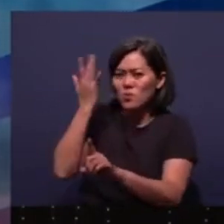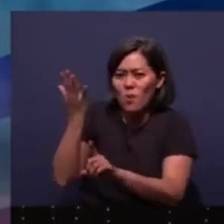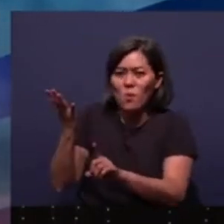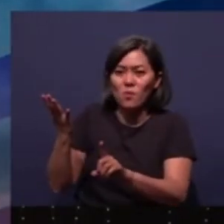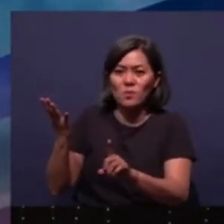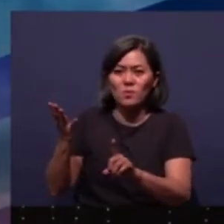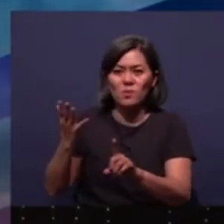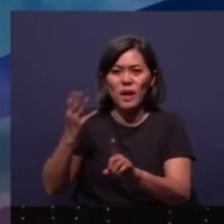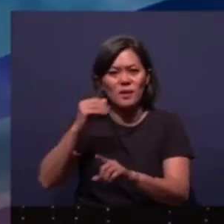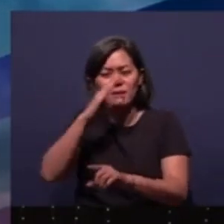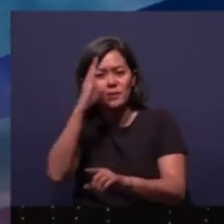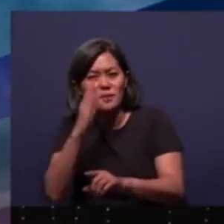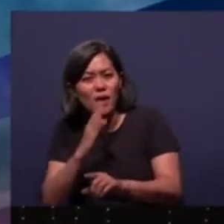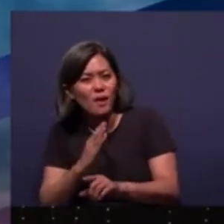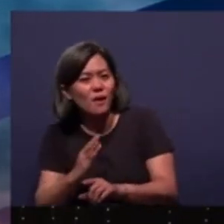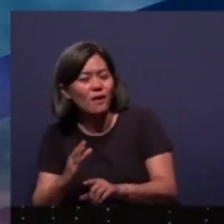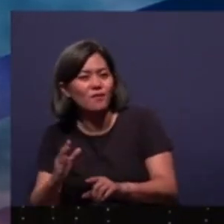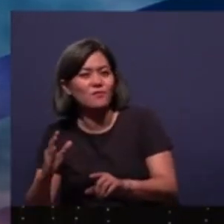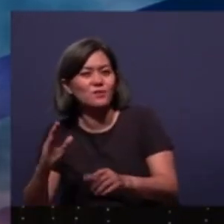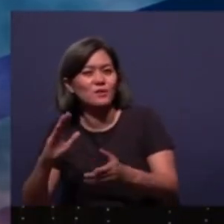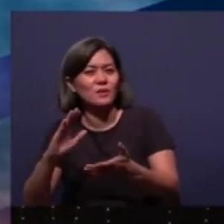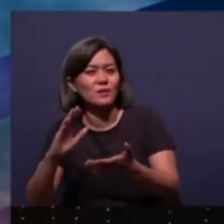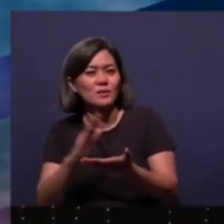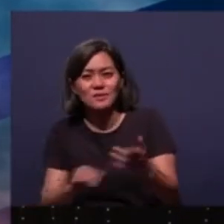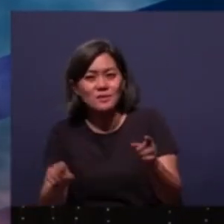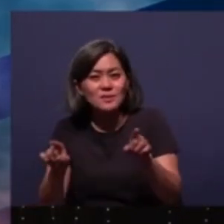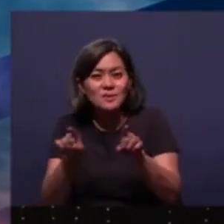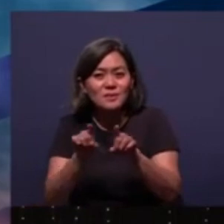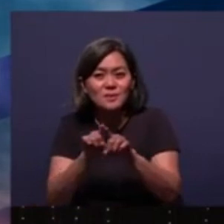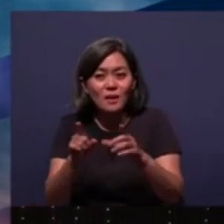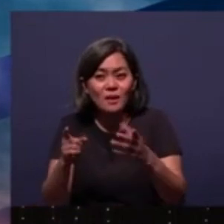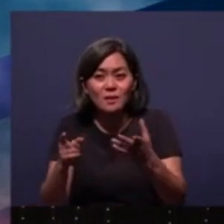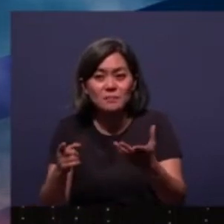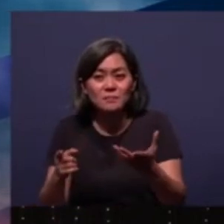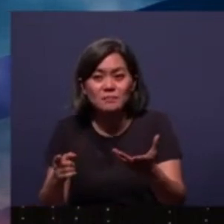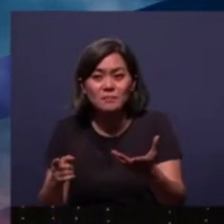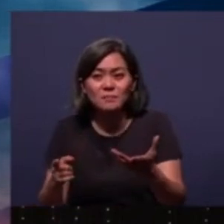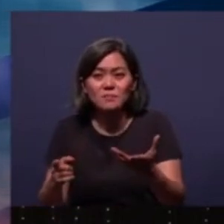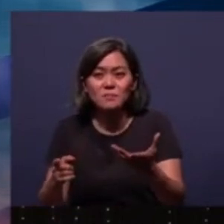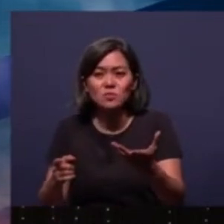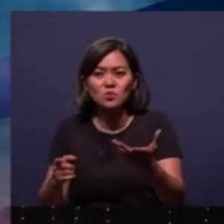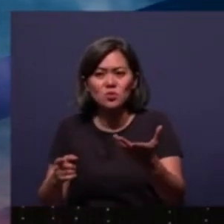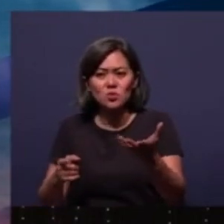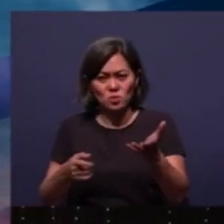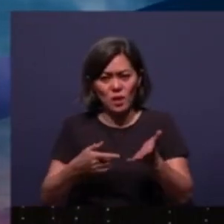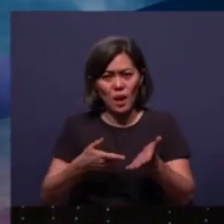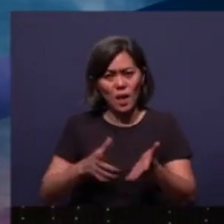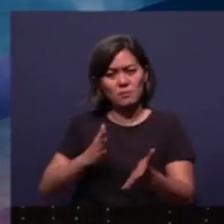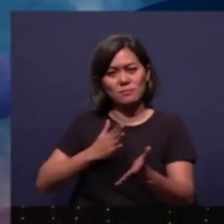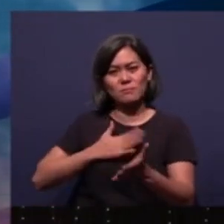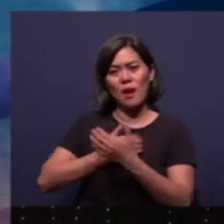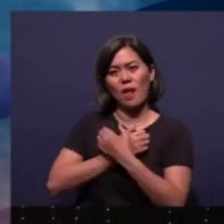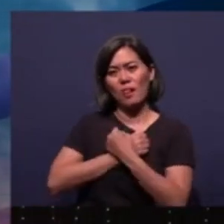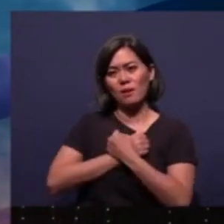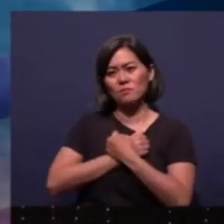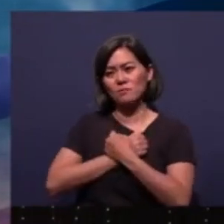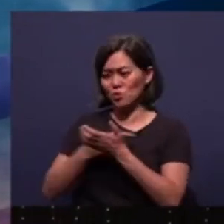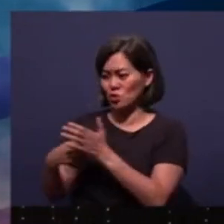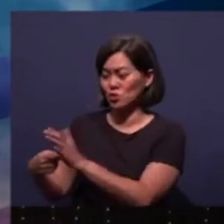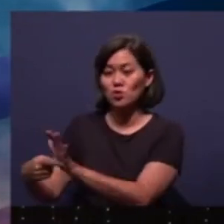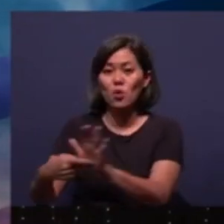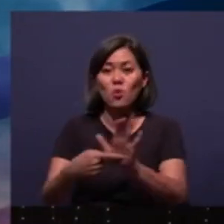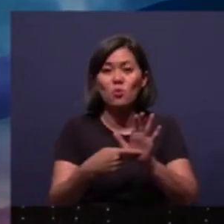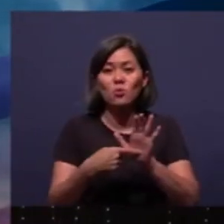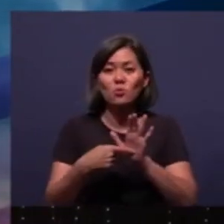don't know And never be the same Will you let my love